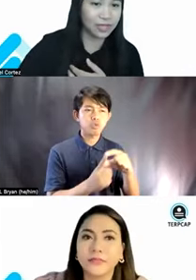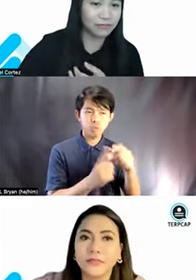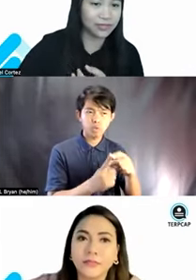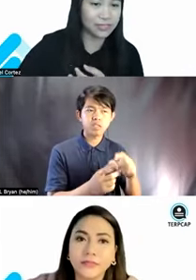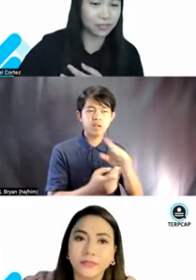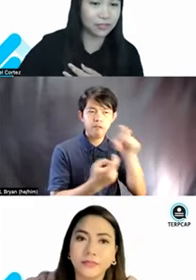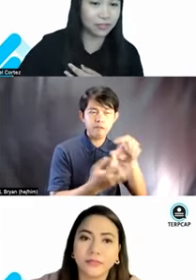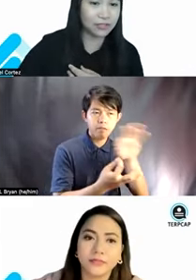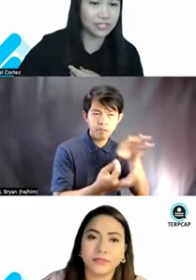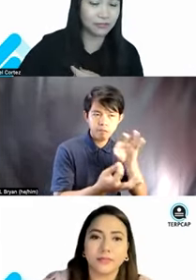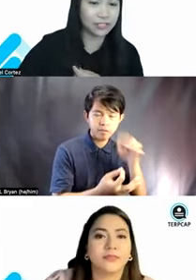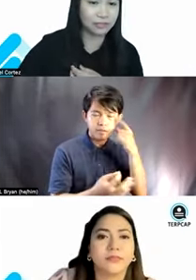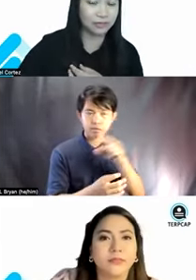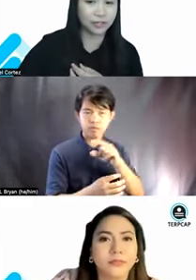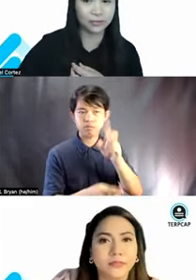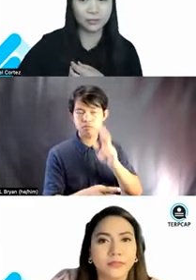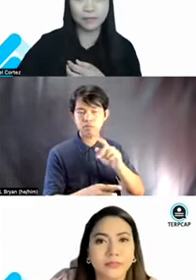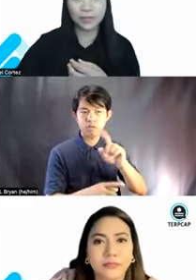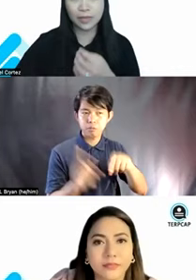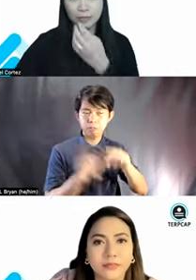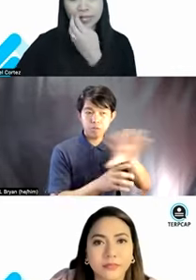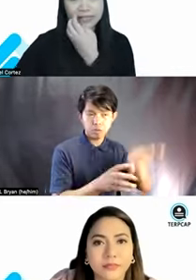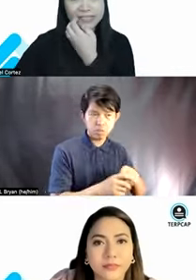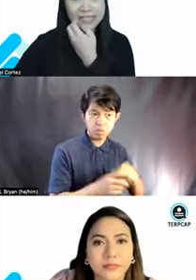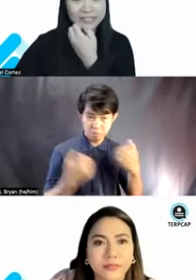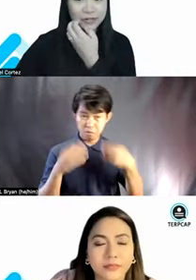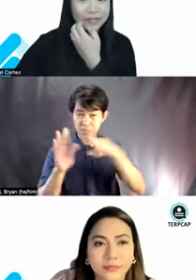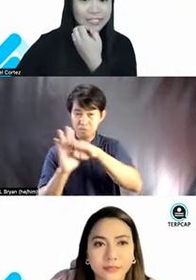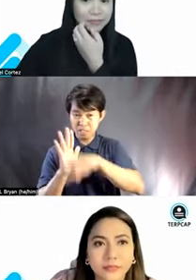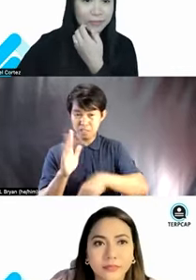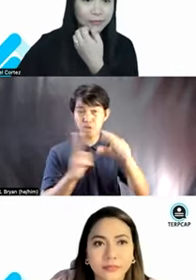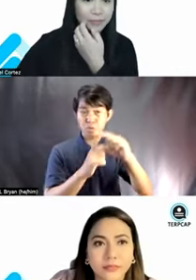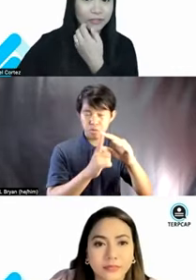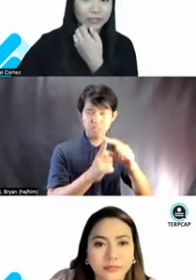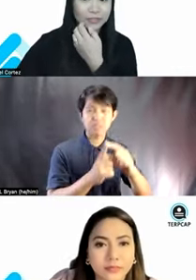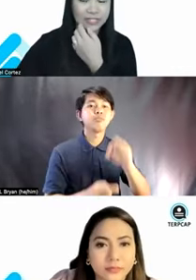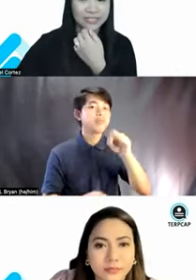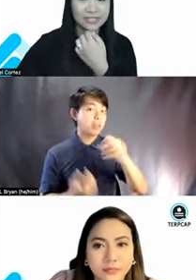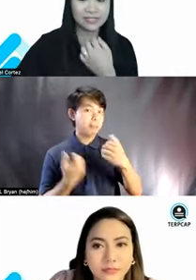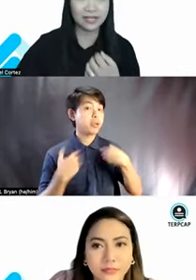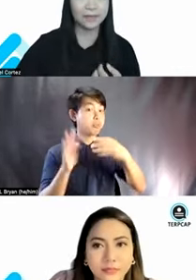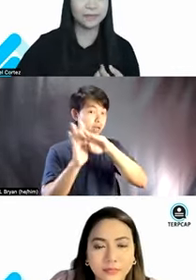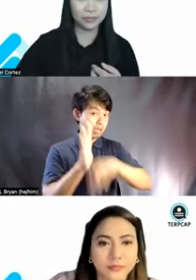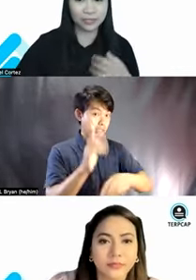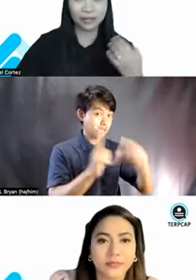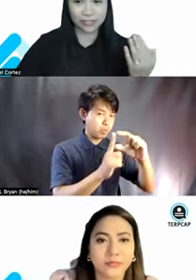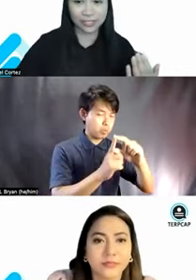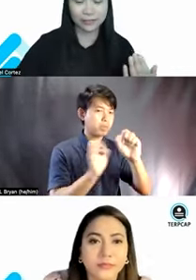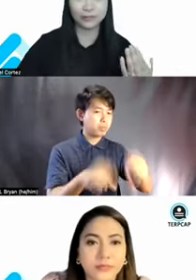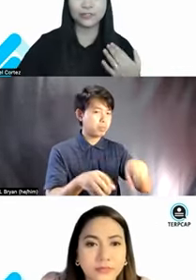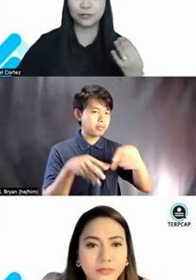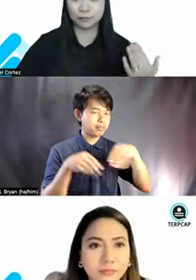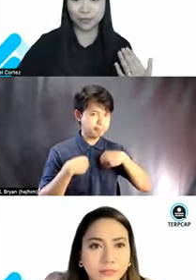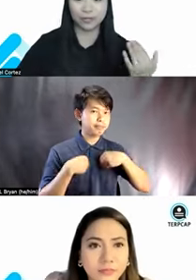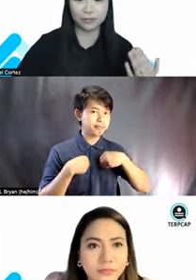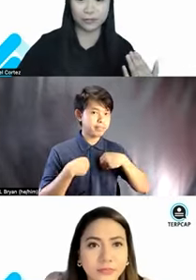Do you have a list of terminologies for us to refer to? Well, yes, there are acceptable terminologies. Um, we will also need